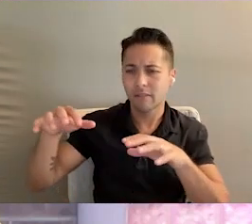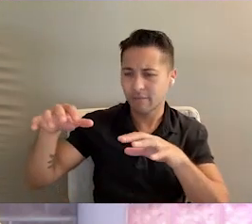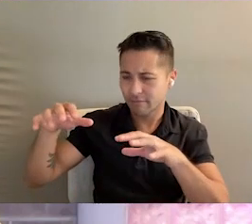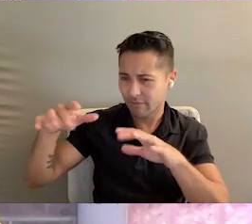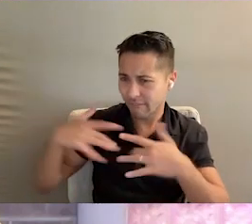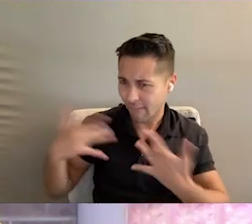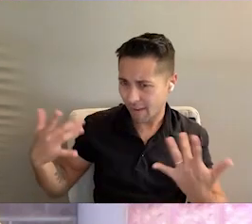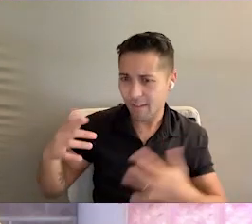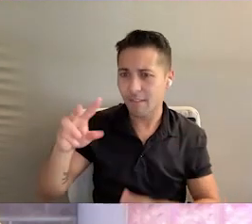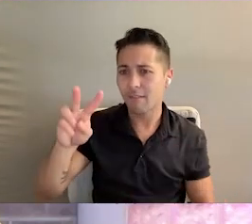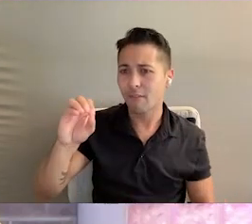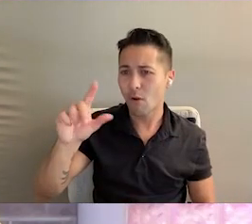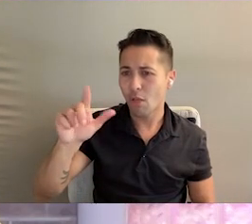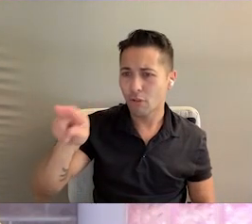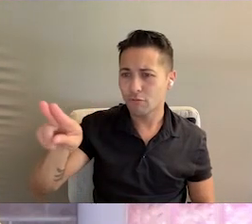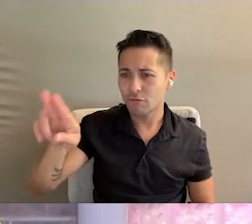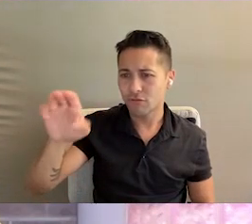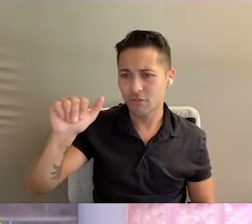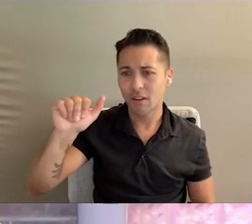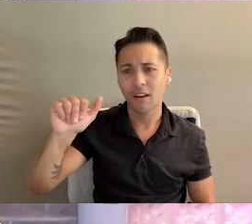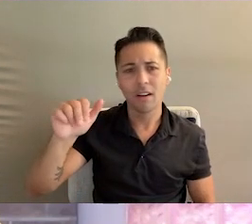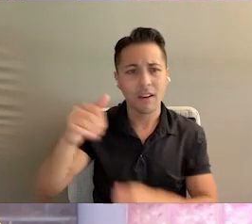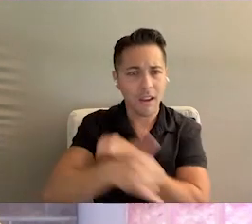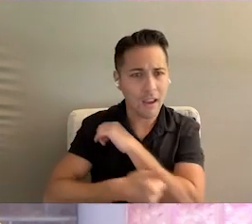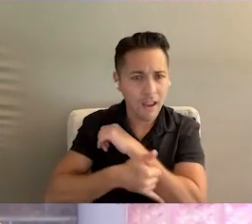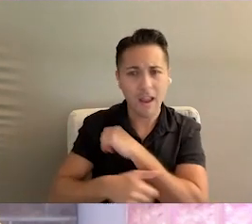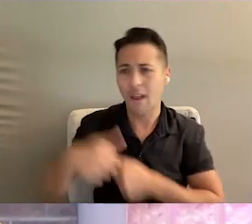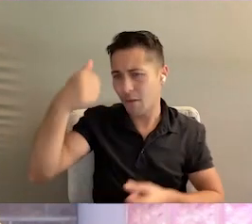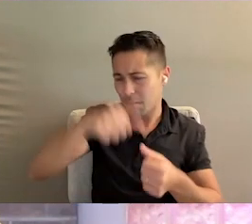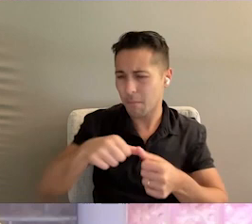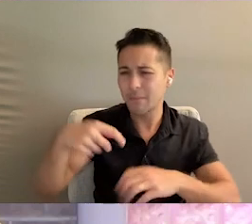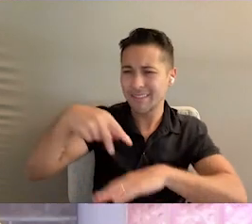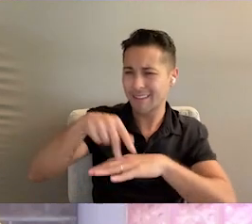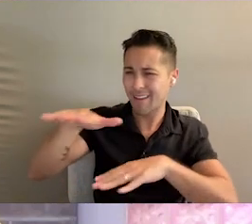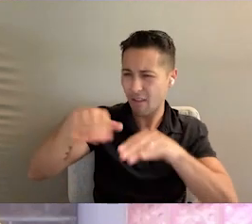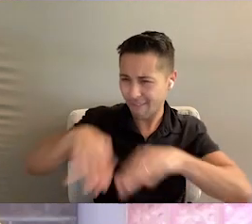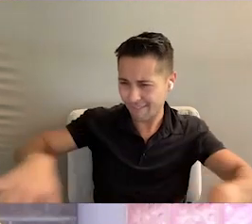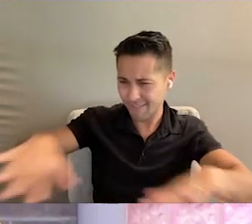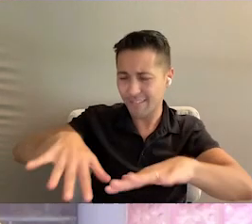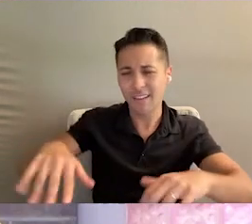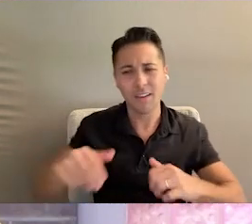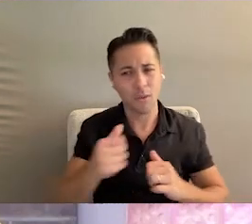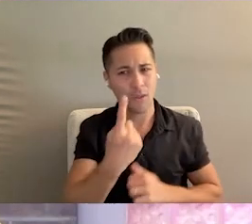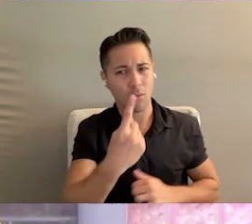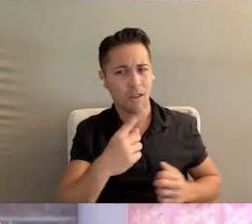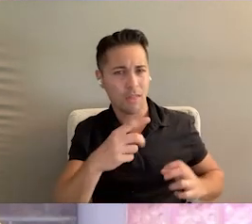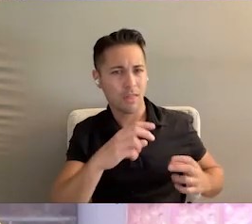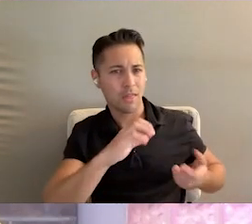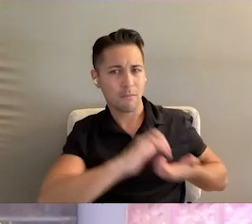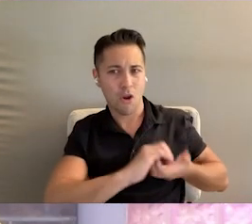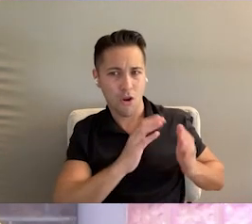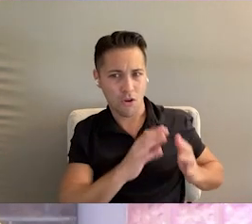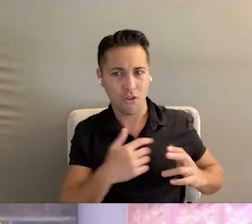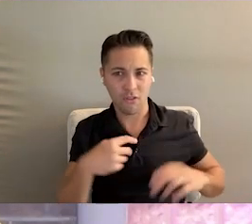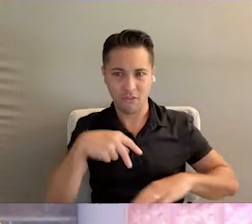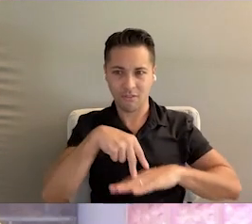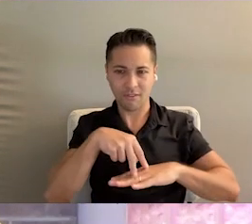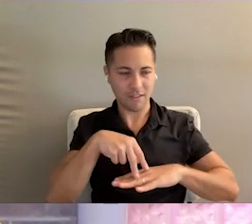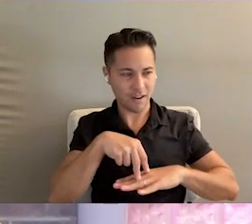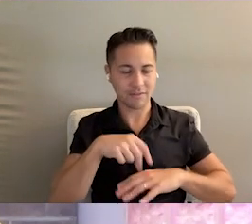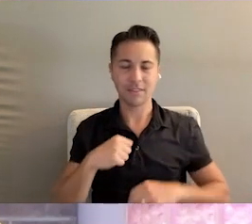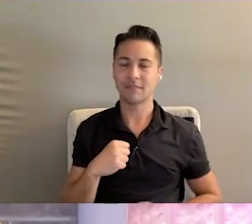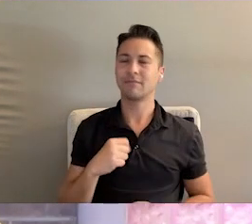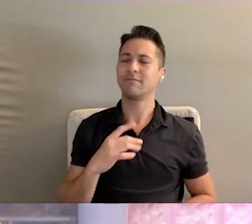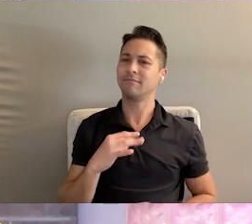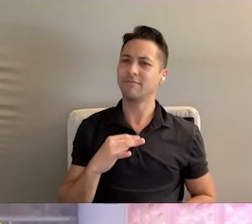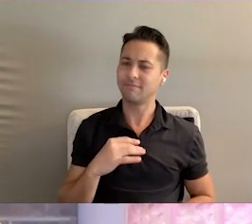of Volusia County. During the event, I remember standing on the field with Chad, one of the athletes I was partnered with and thinking, this